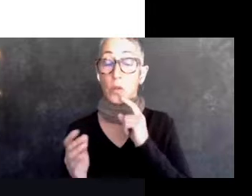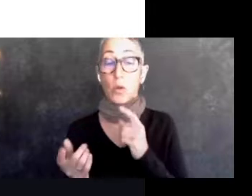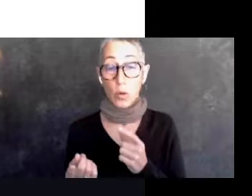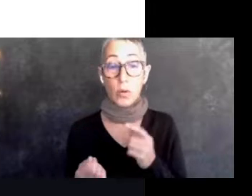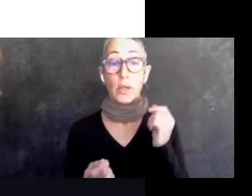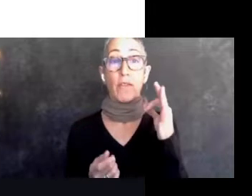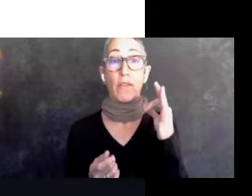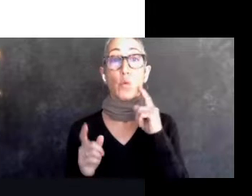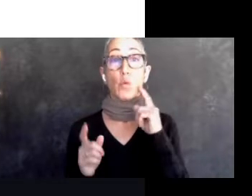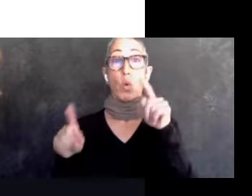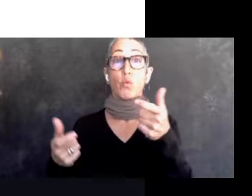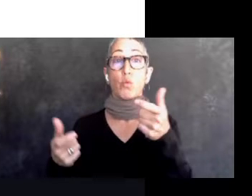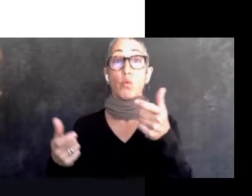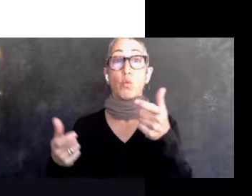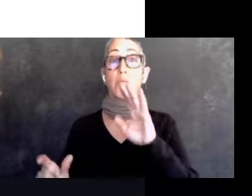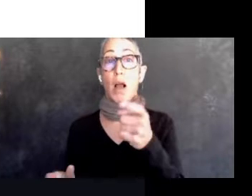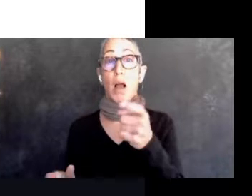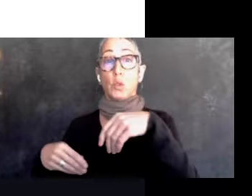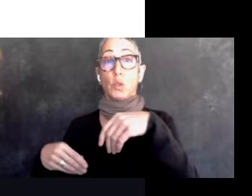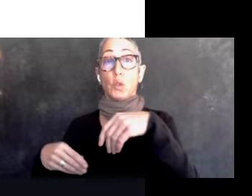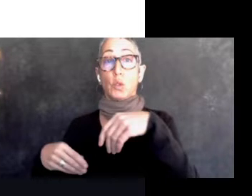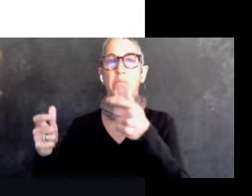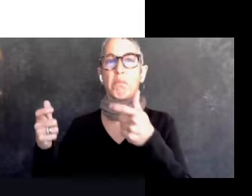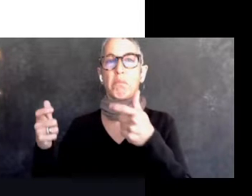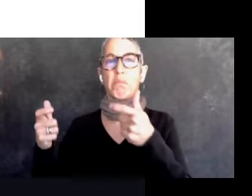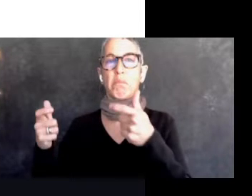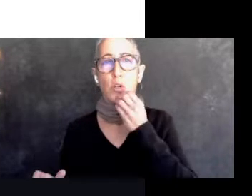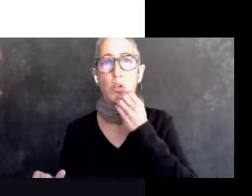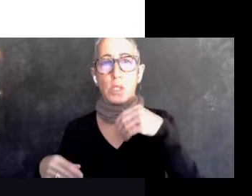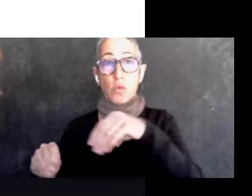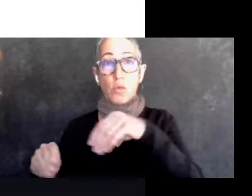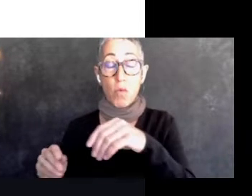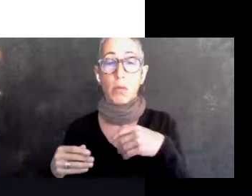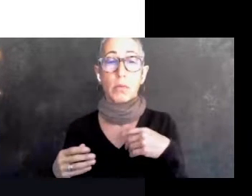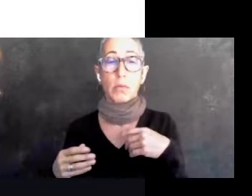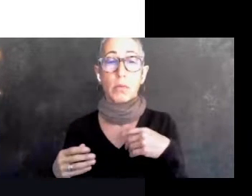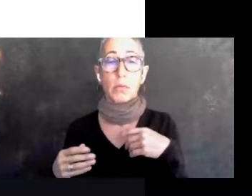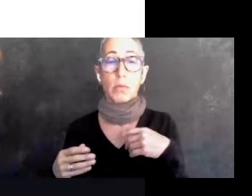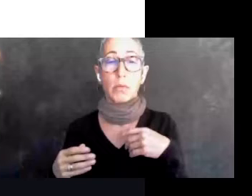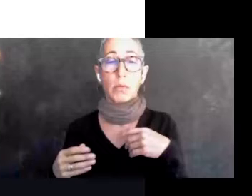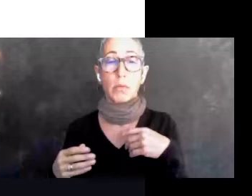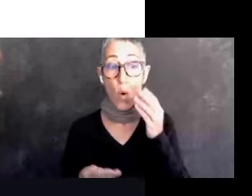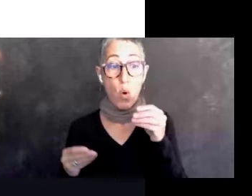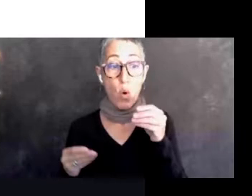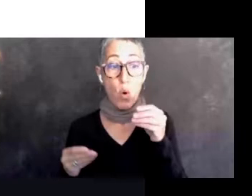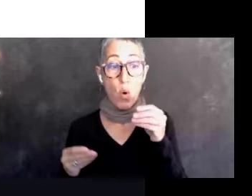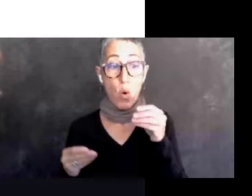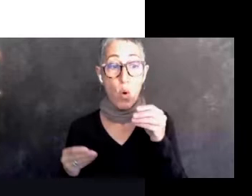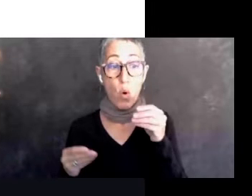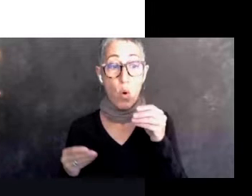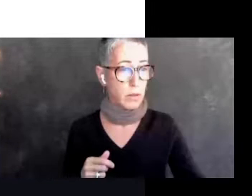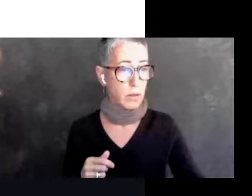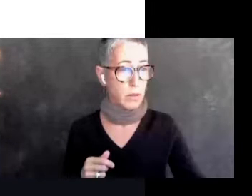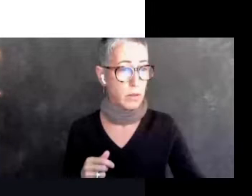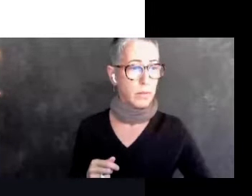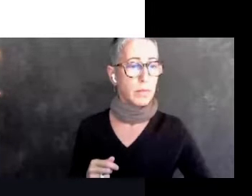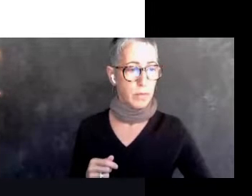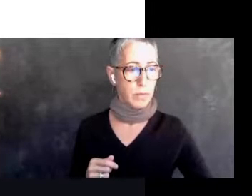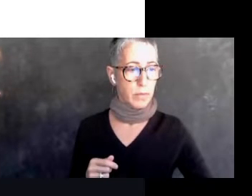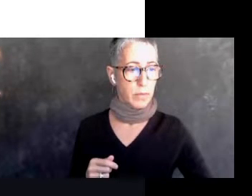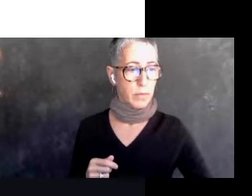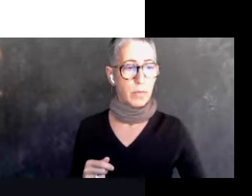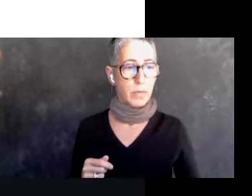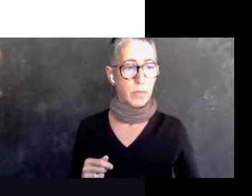box store, um, the folks don't know, uh, gardening or growing aspects. They know where to find the stuff.